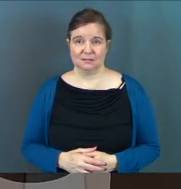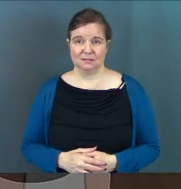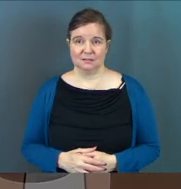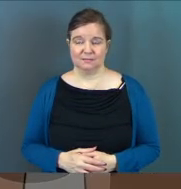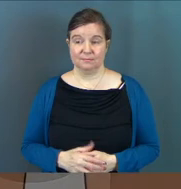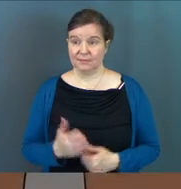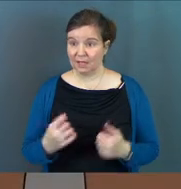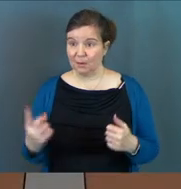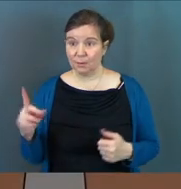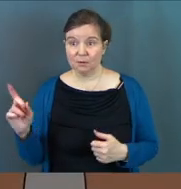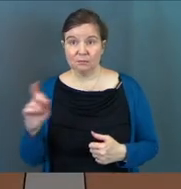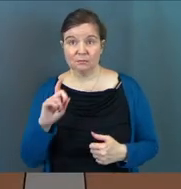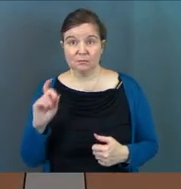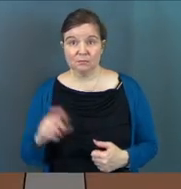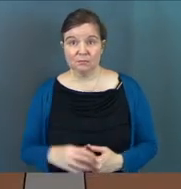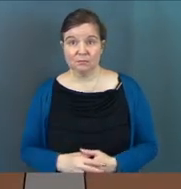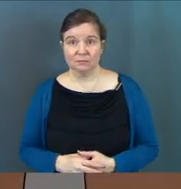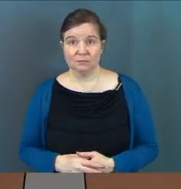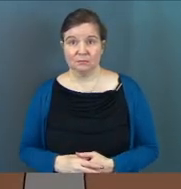Anybody?